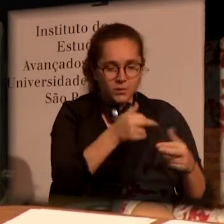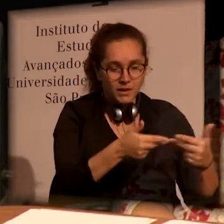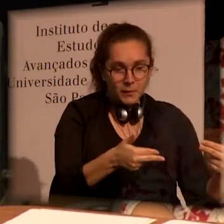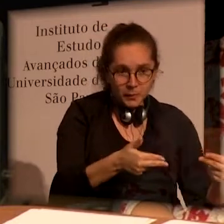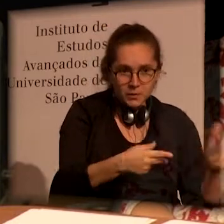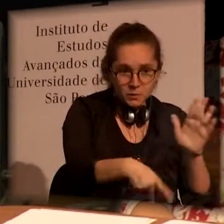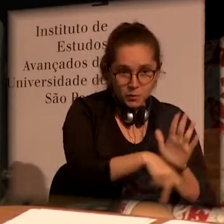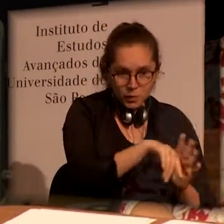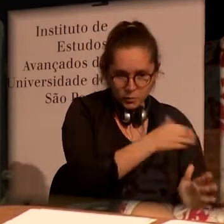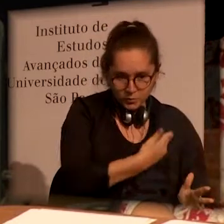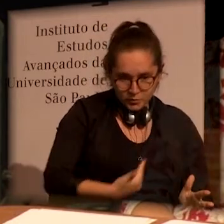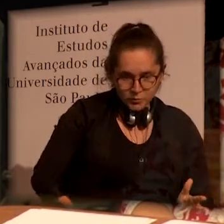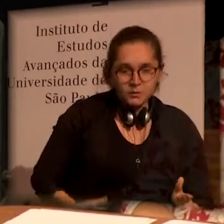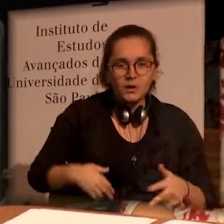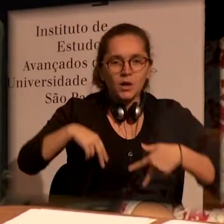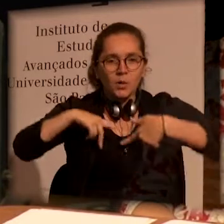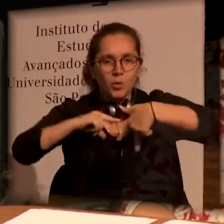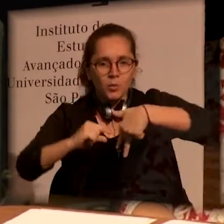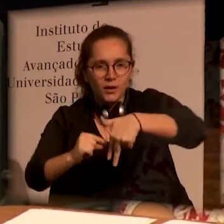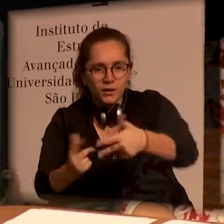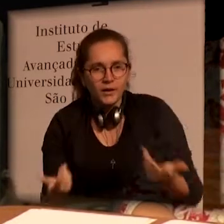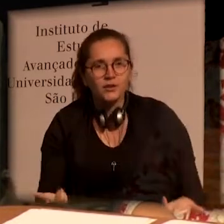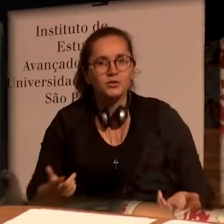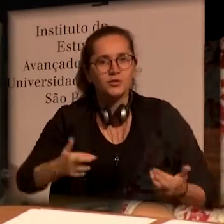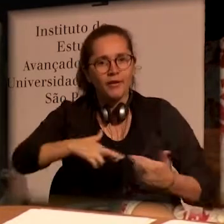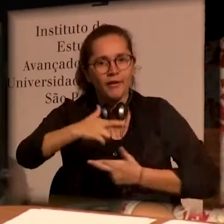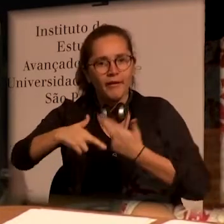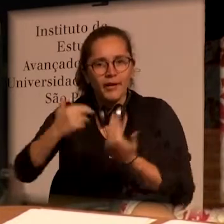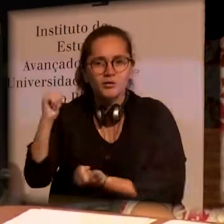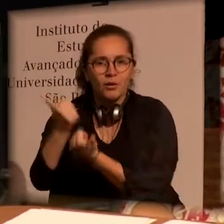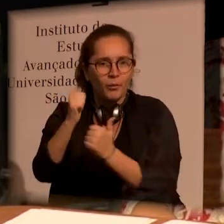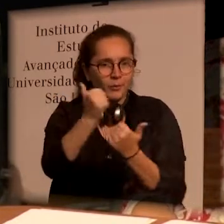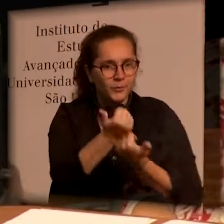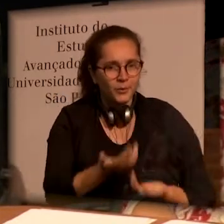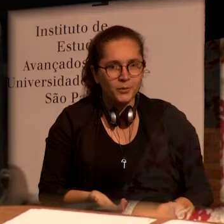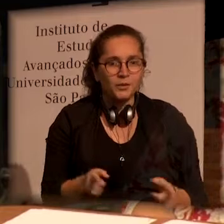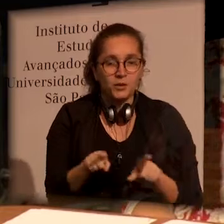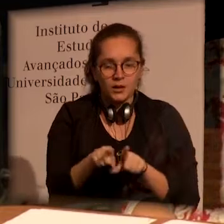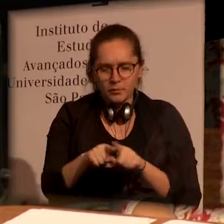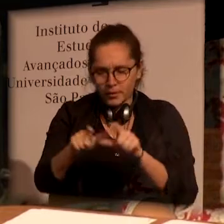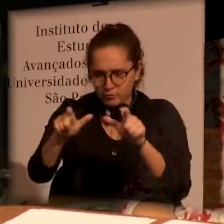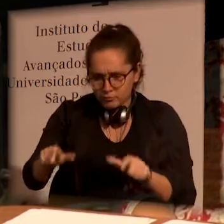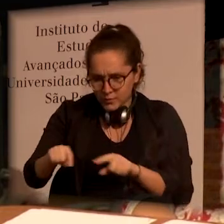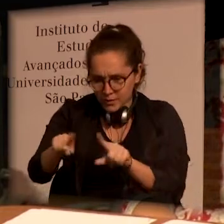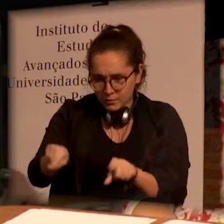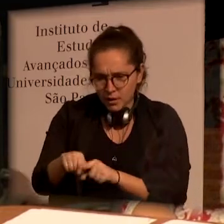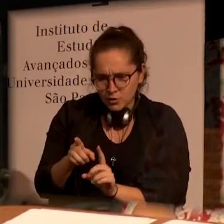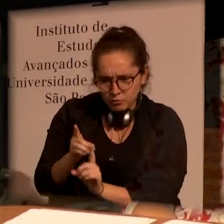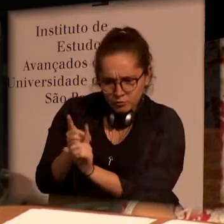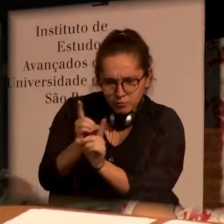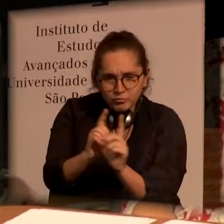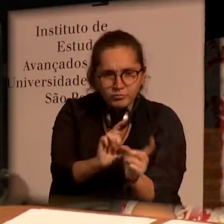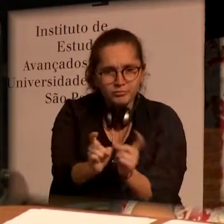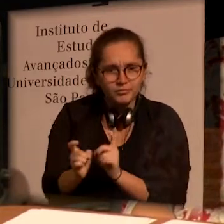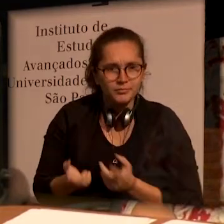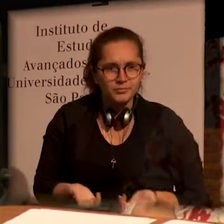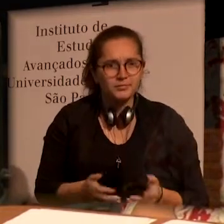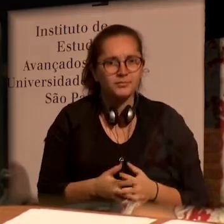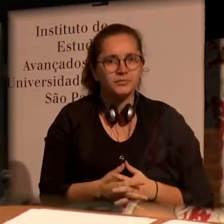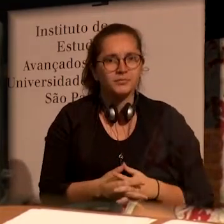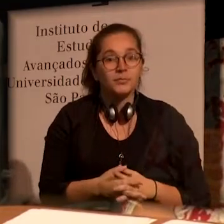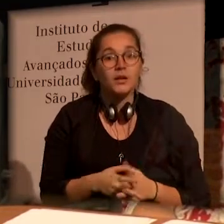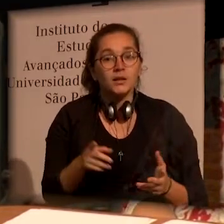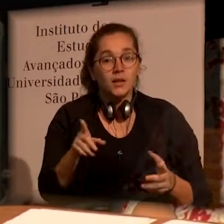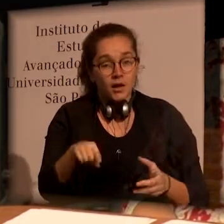public equipment, mobility, support networks, meeting spaces,